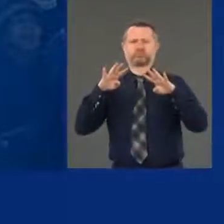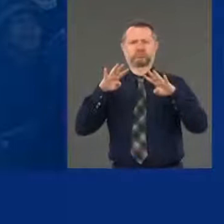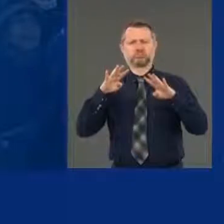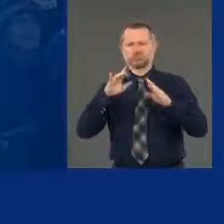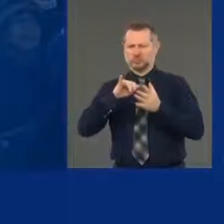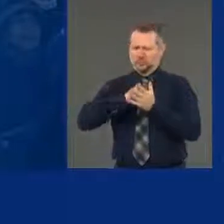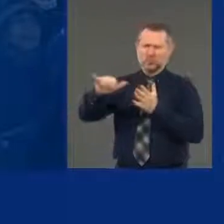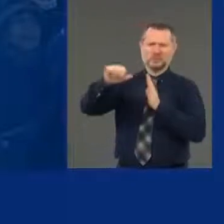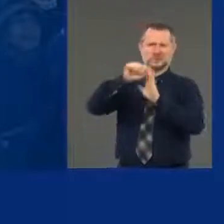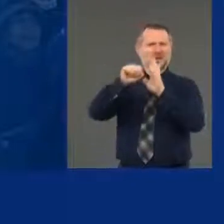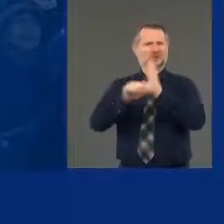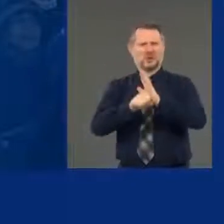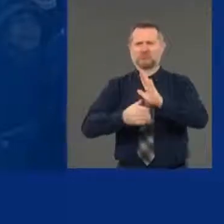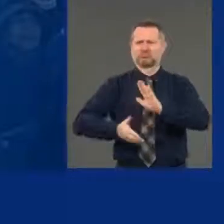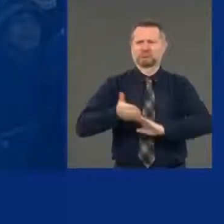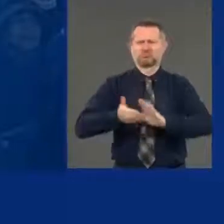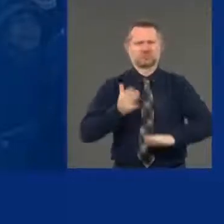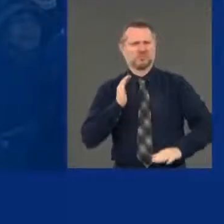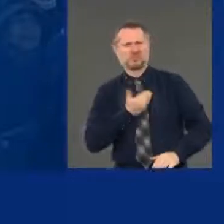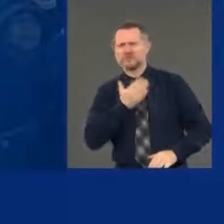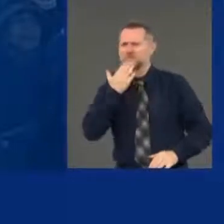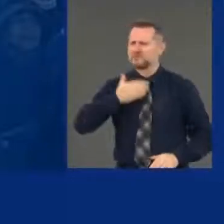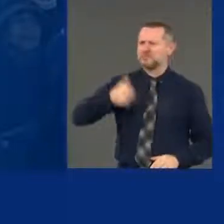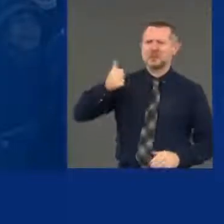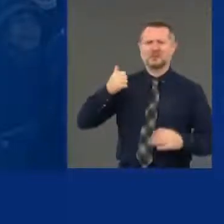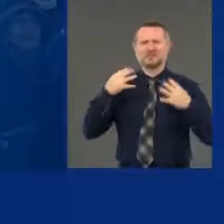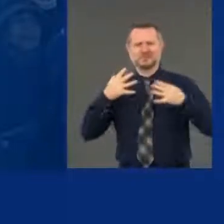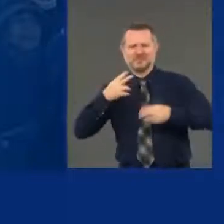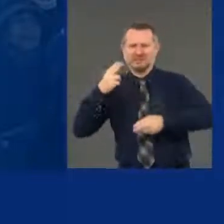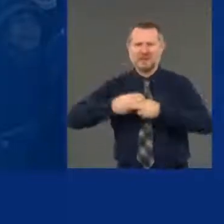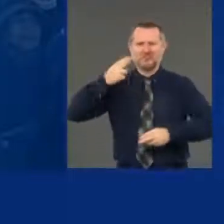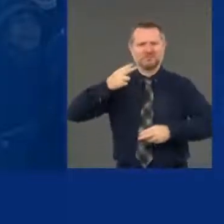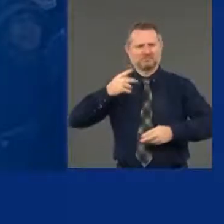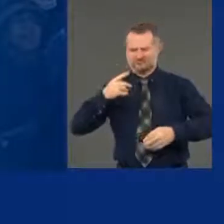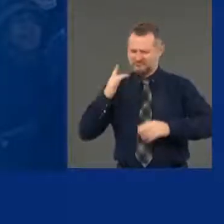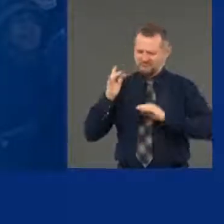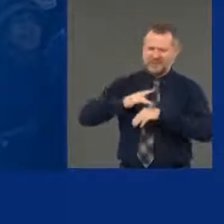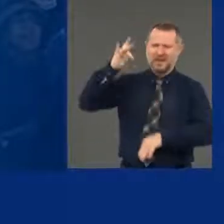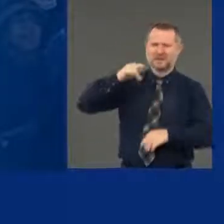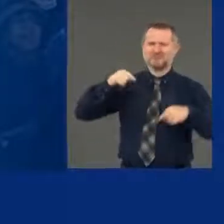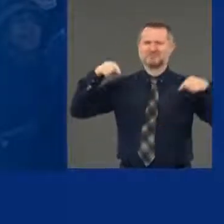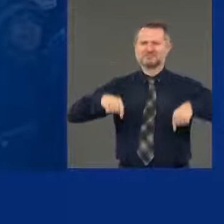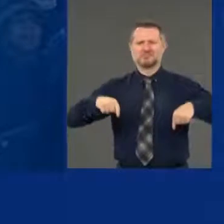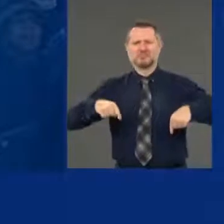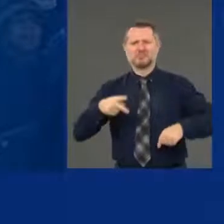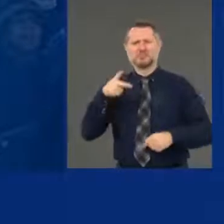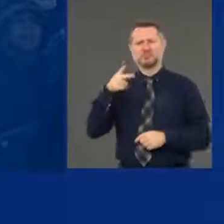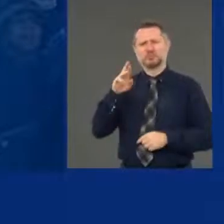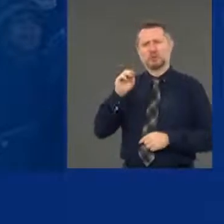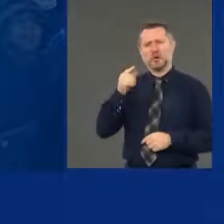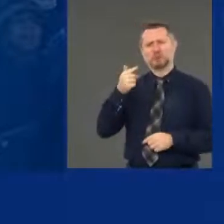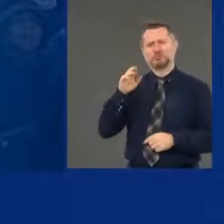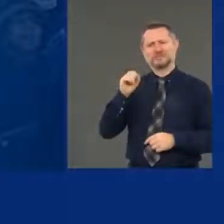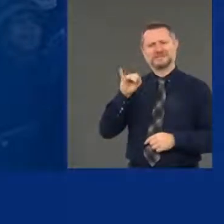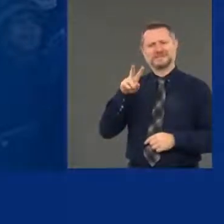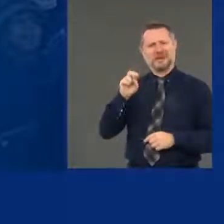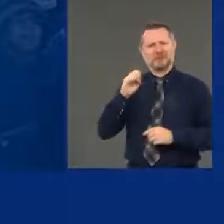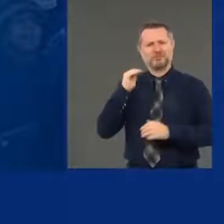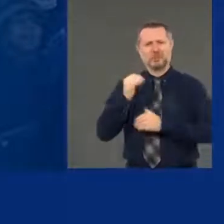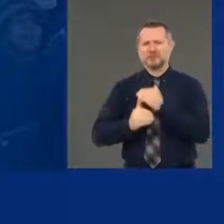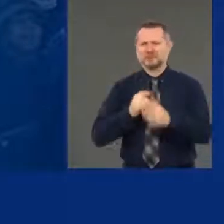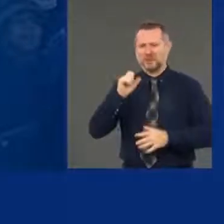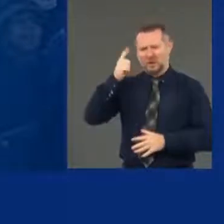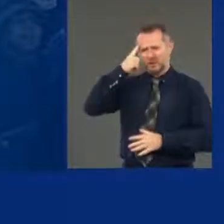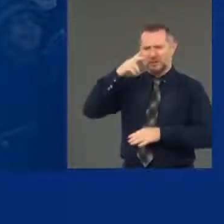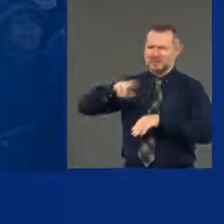York State's legacy, right? This is the progressive capital of the nation. You look back in history when there was a time of unrest, when there were